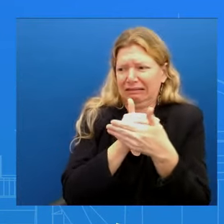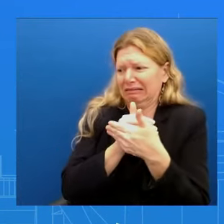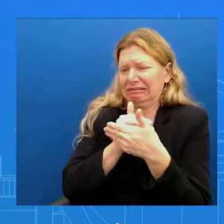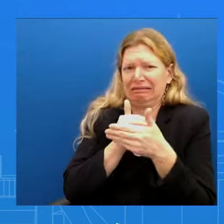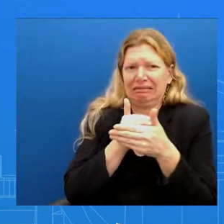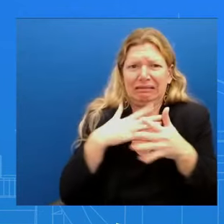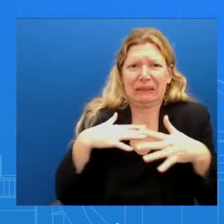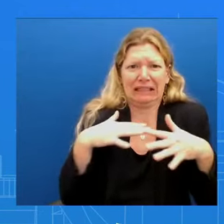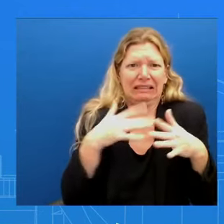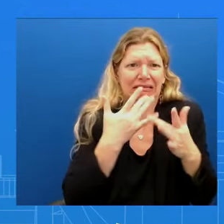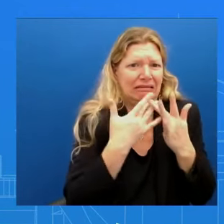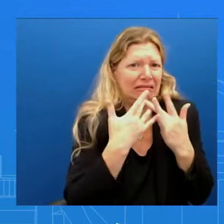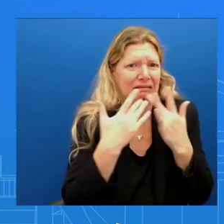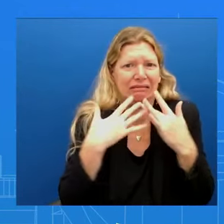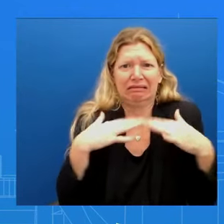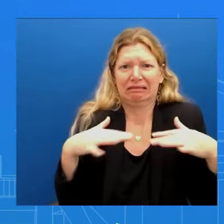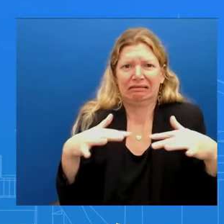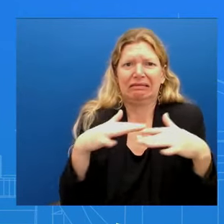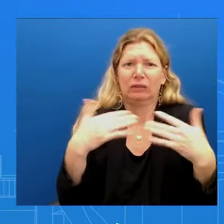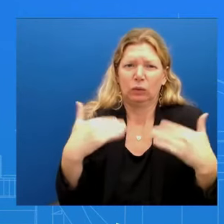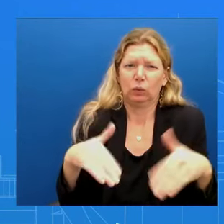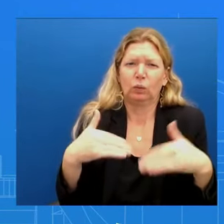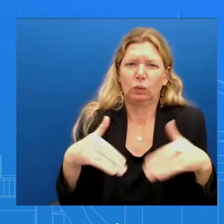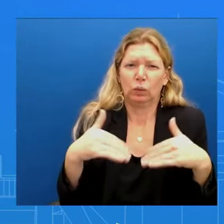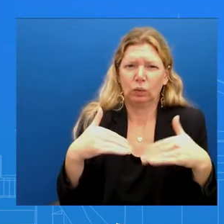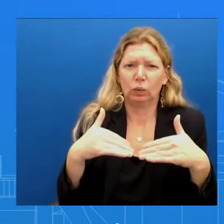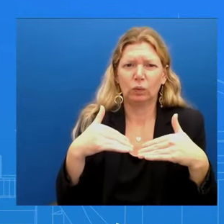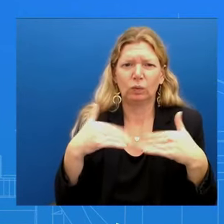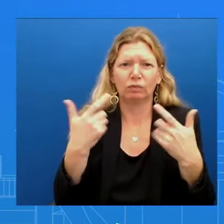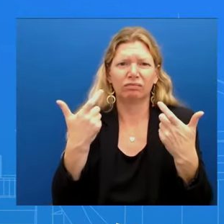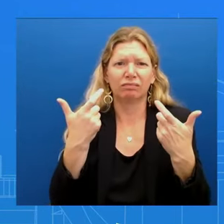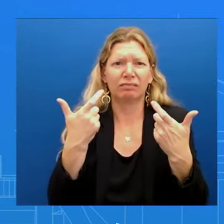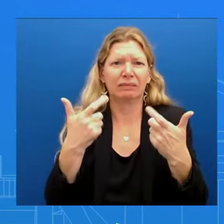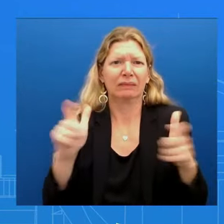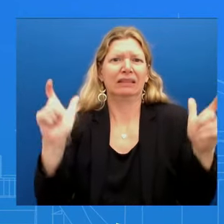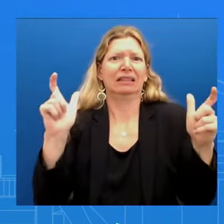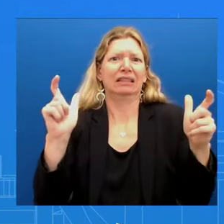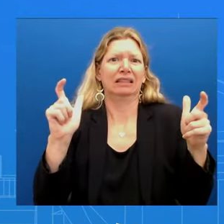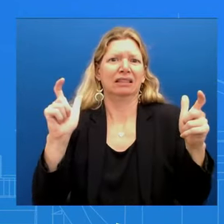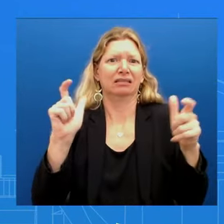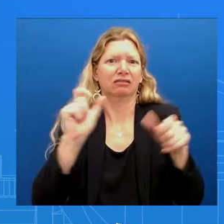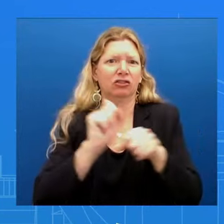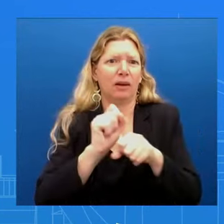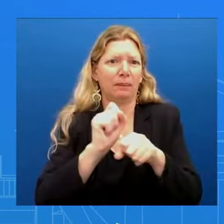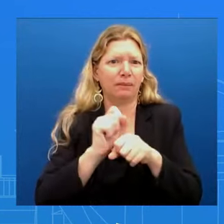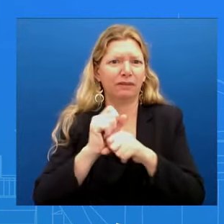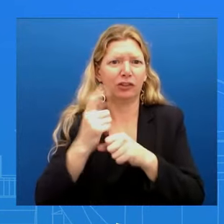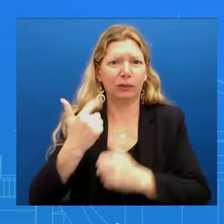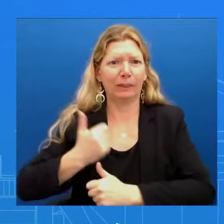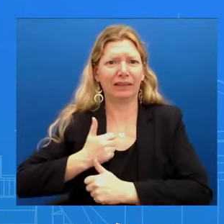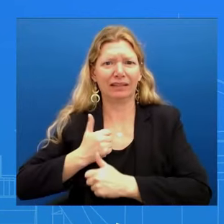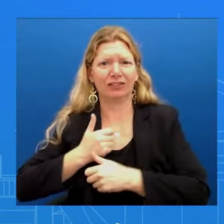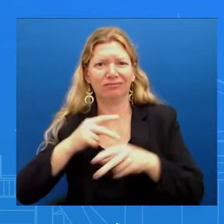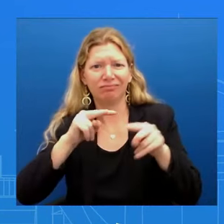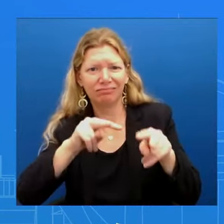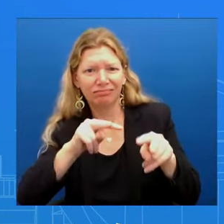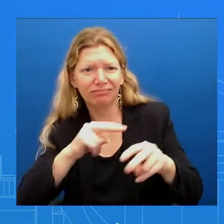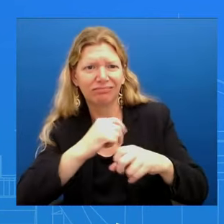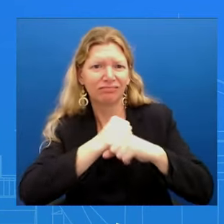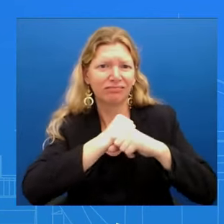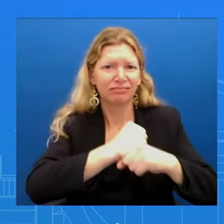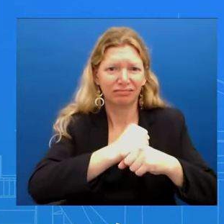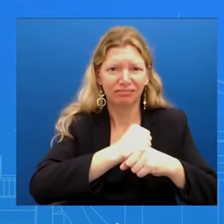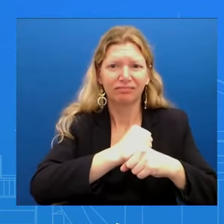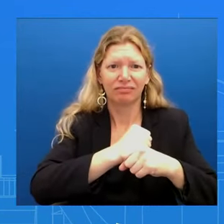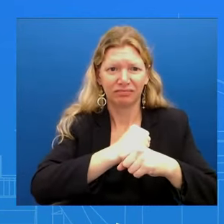lift For any military it would be a heavy lift But that's the conversation that we want to keep having with our Israeli counterparts I don't know